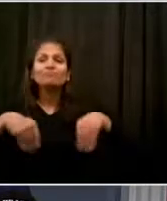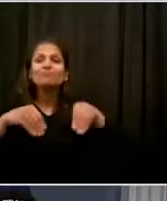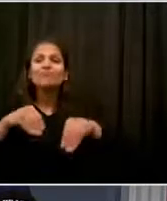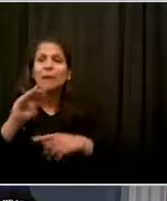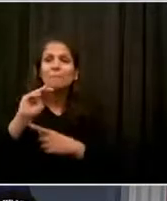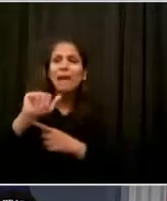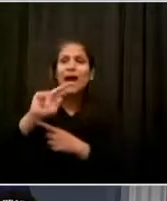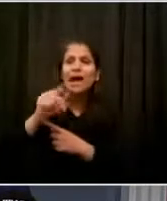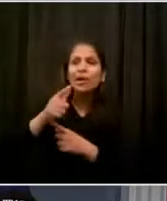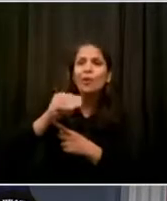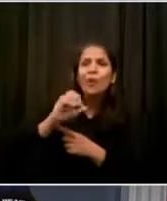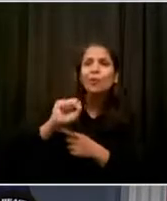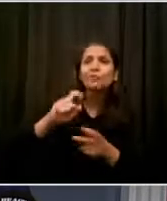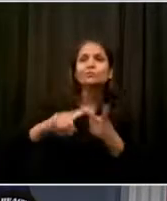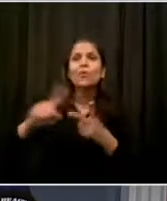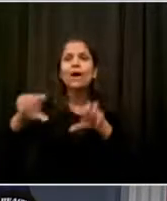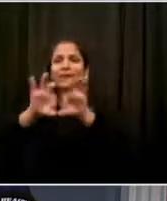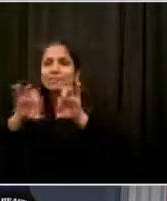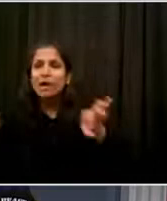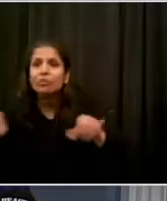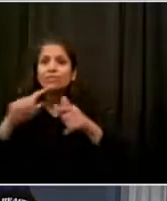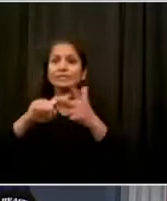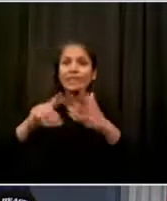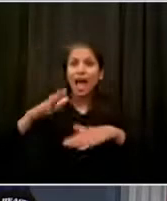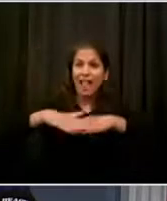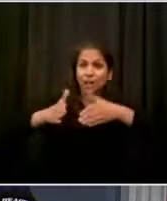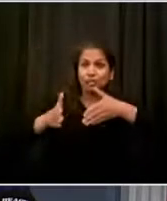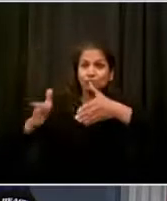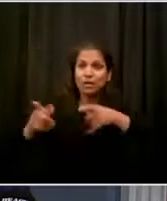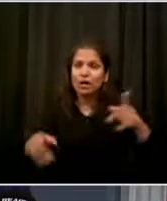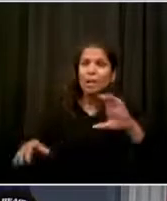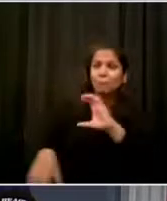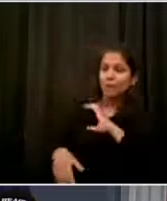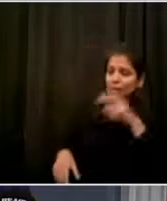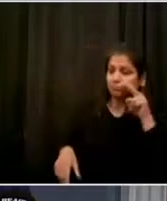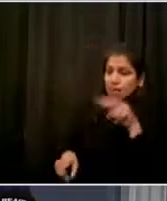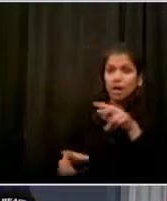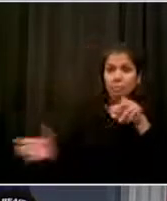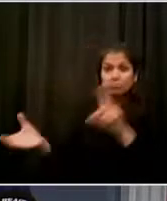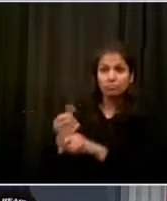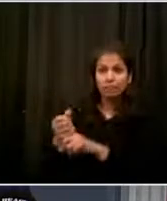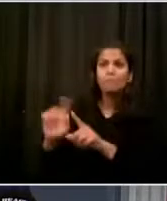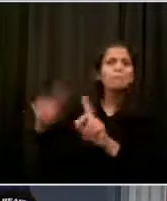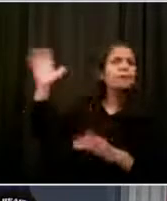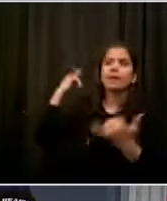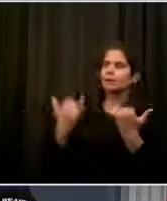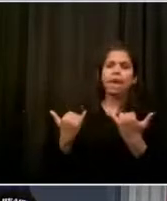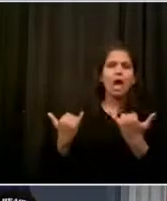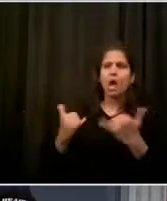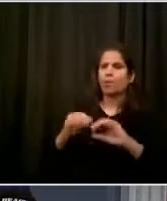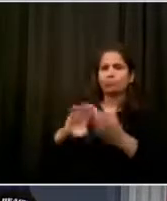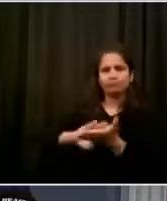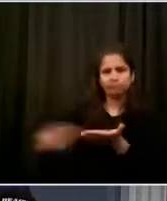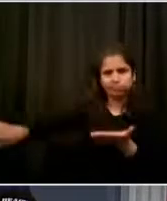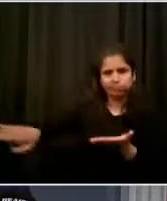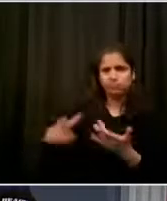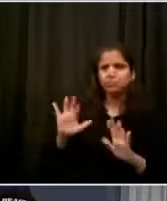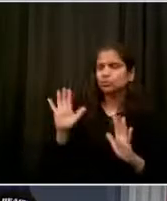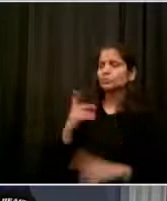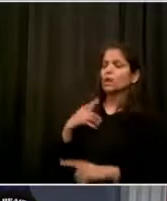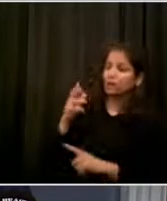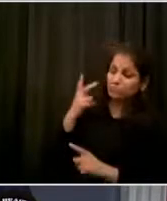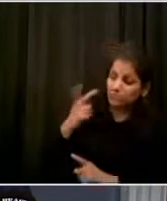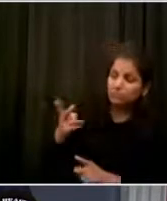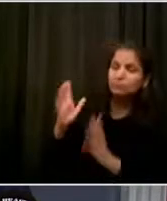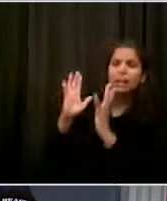City it is and that is why we are guaranteeing health care for every New York citizen, every New York person regardless of documentation status.